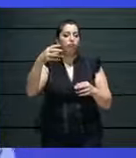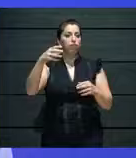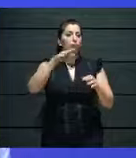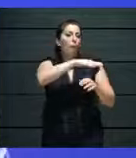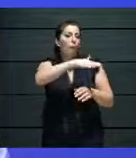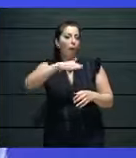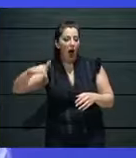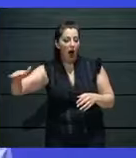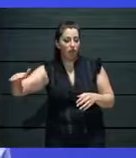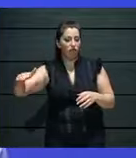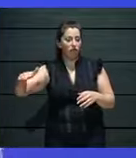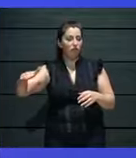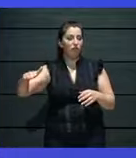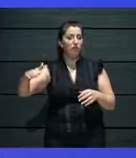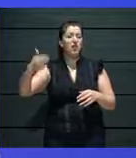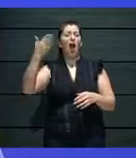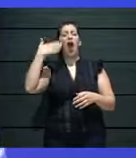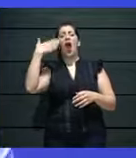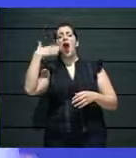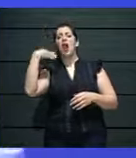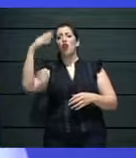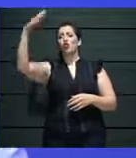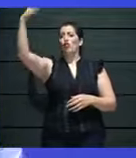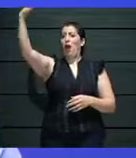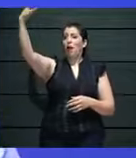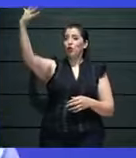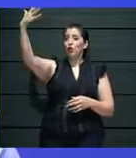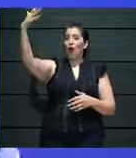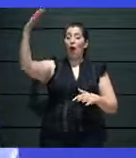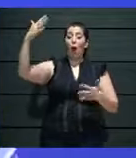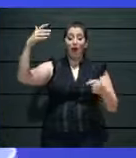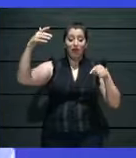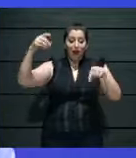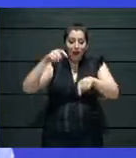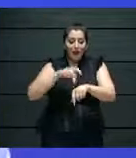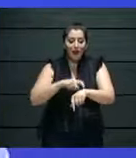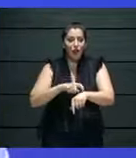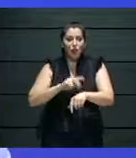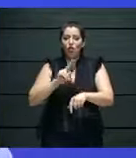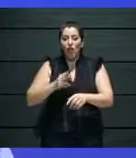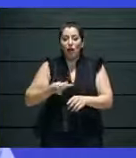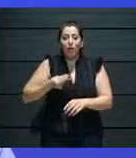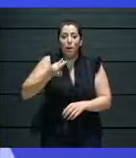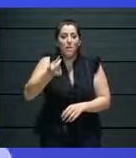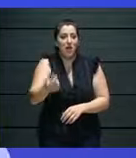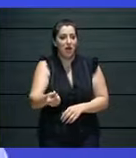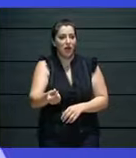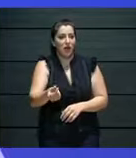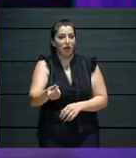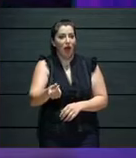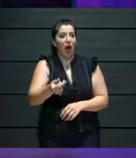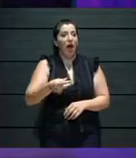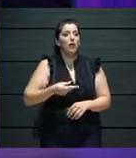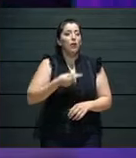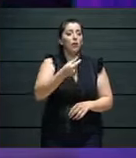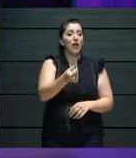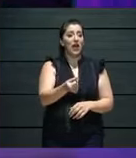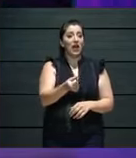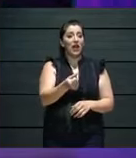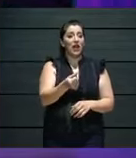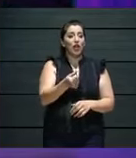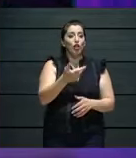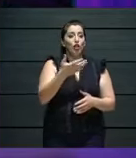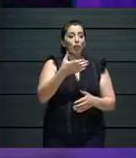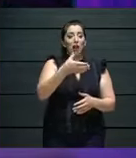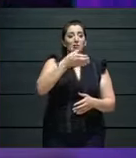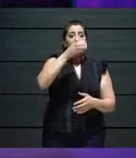It's as simple as that. You know, it's little market research that you do when you work and engage with your communities. Marianne, what's your